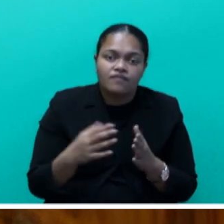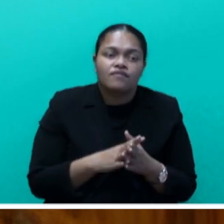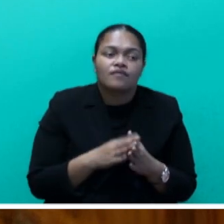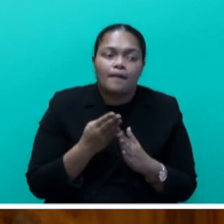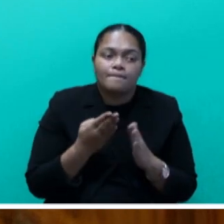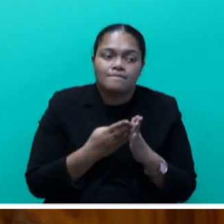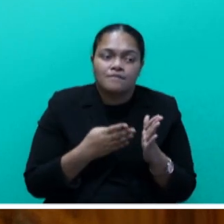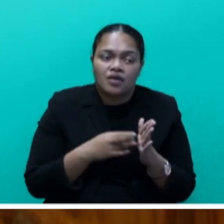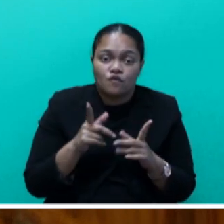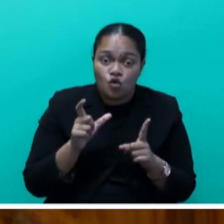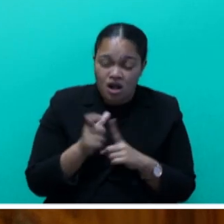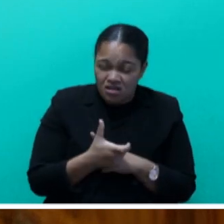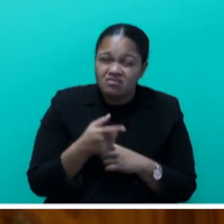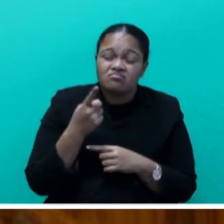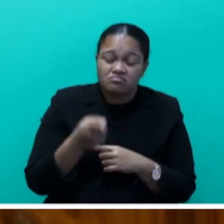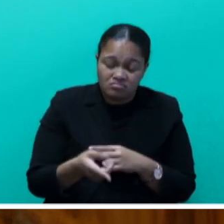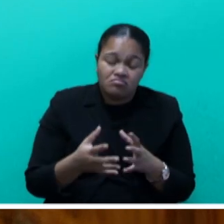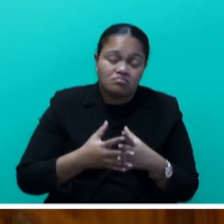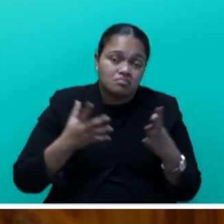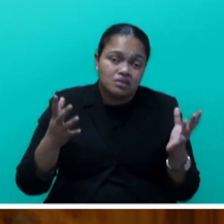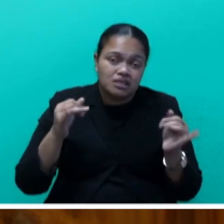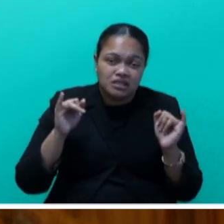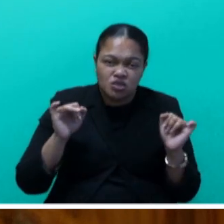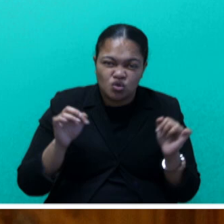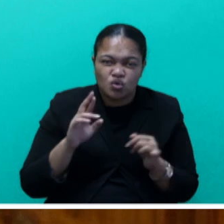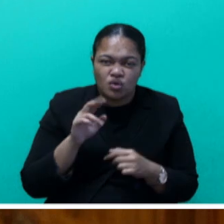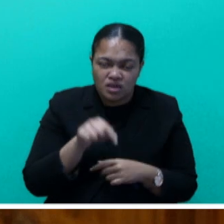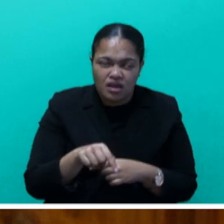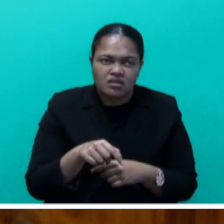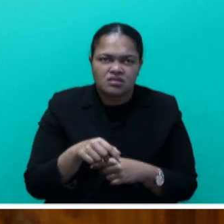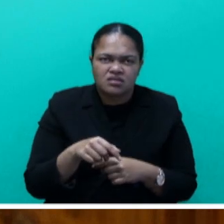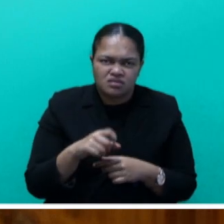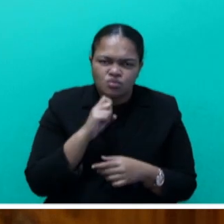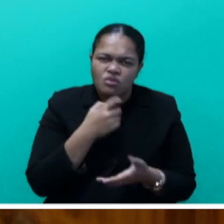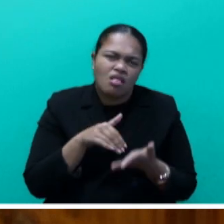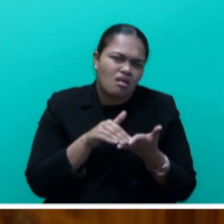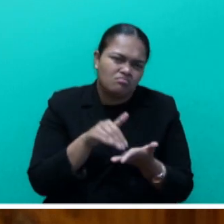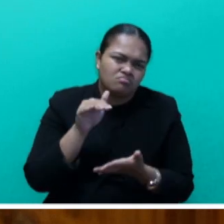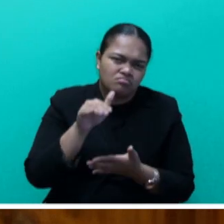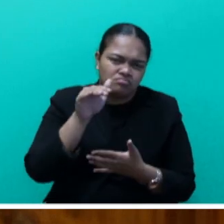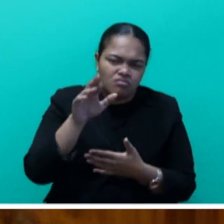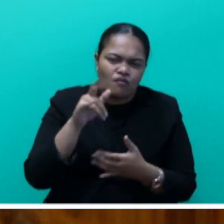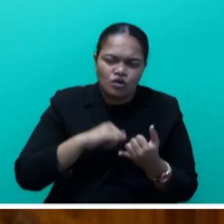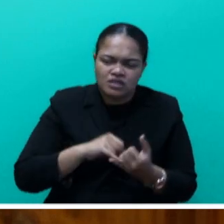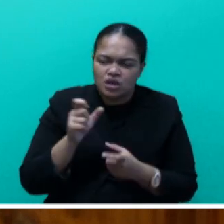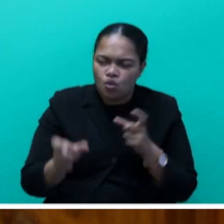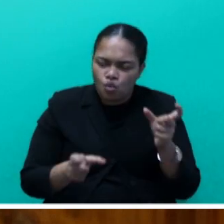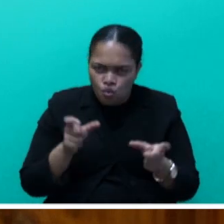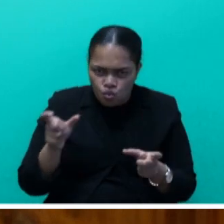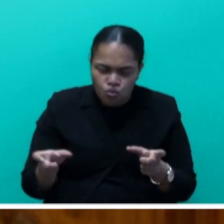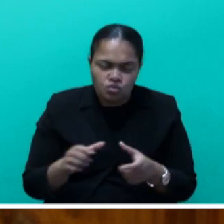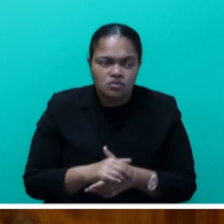of issues that is beneficial to our key stakeholders and critical